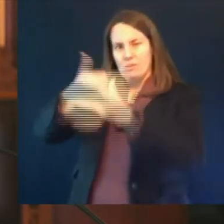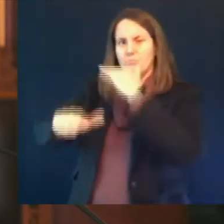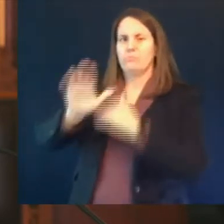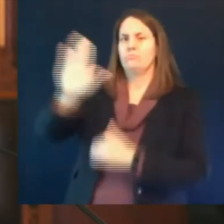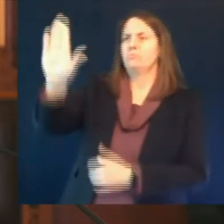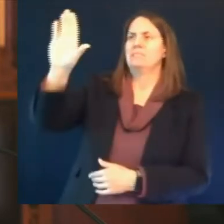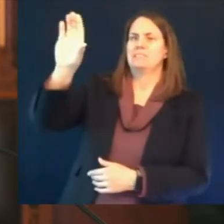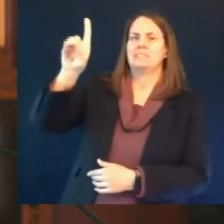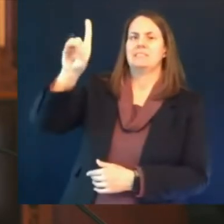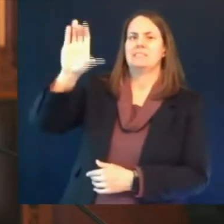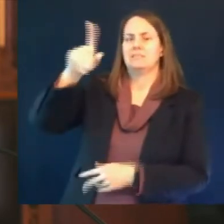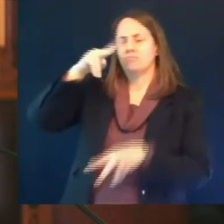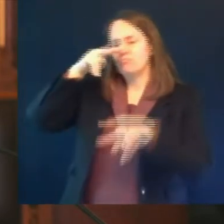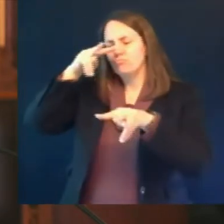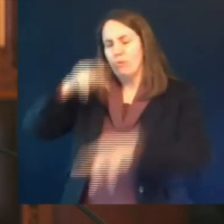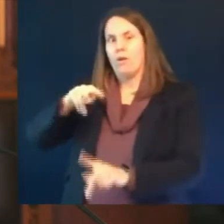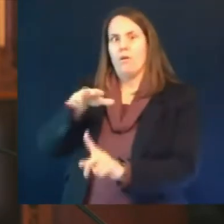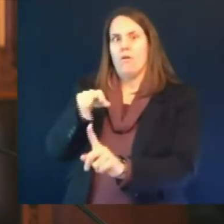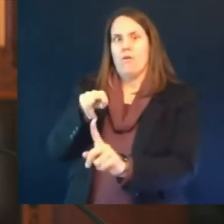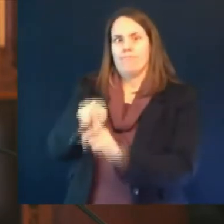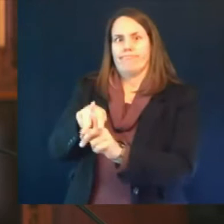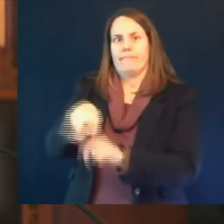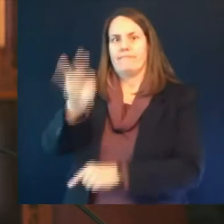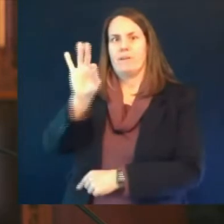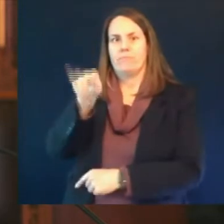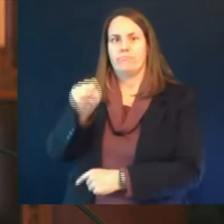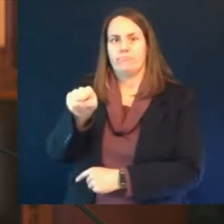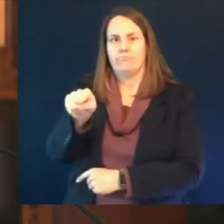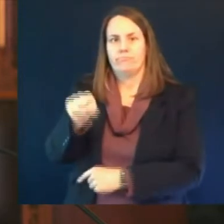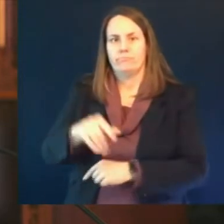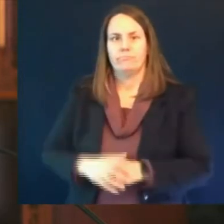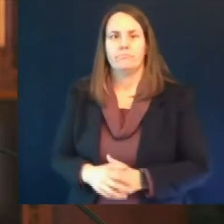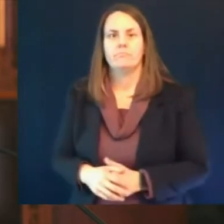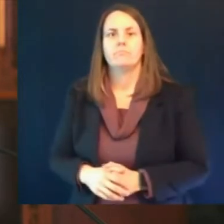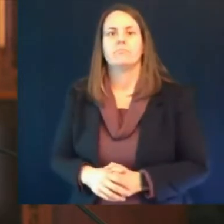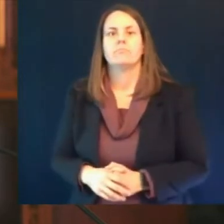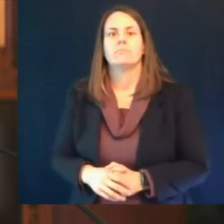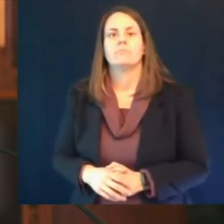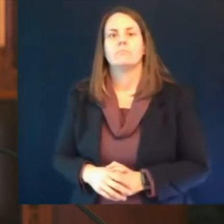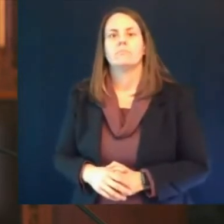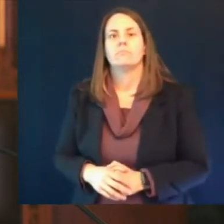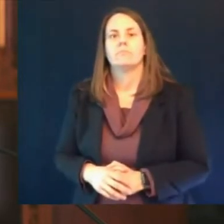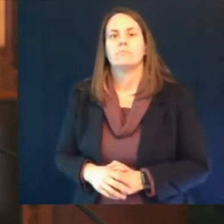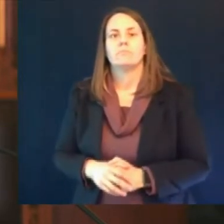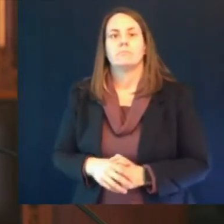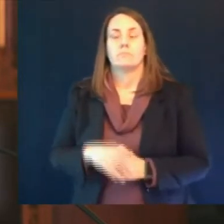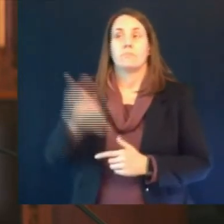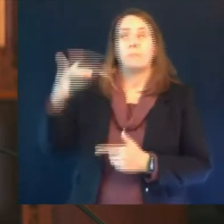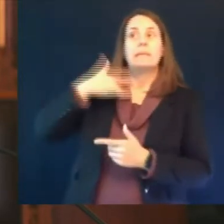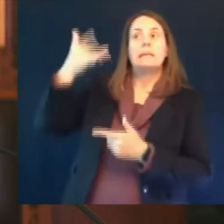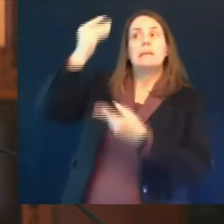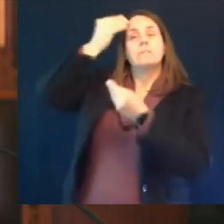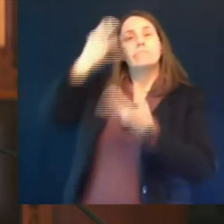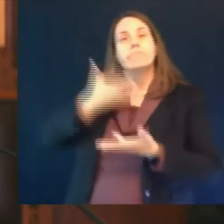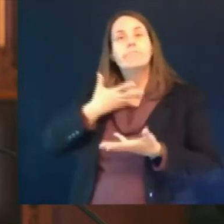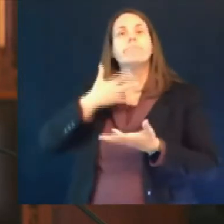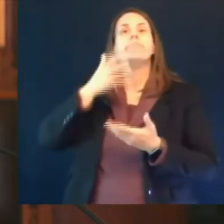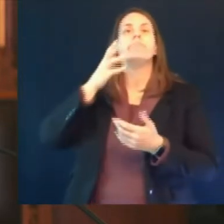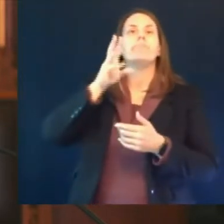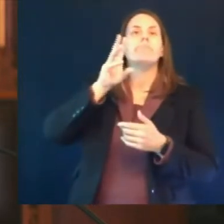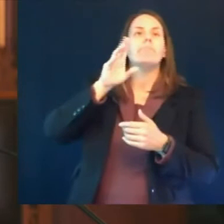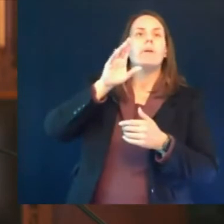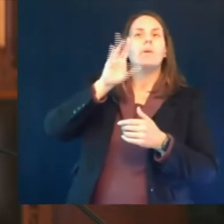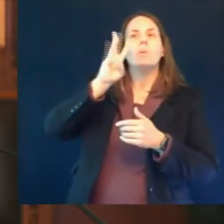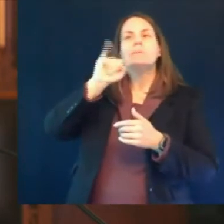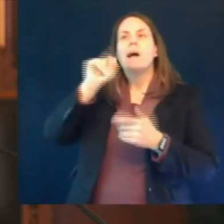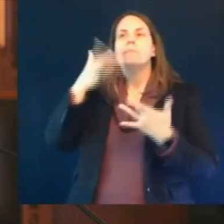report back to the state of wisconsin so to date we have not heard that any of these events are in uh our state